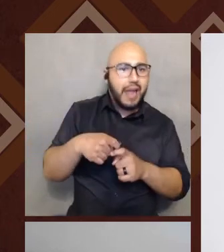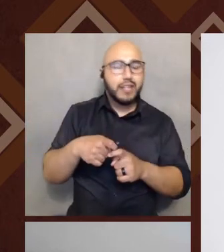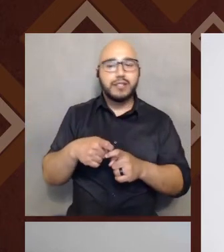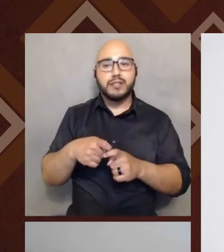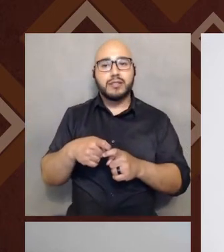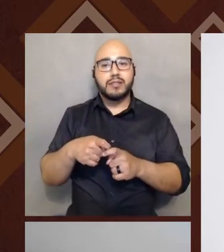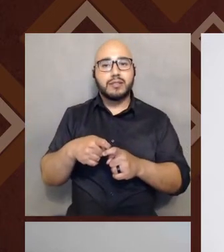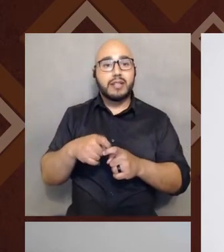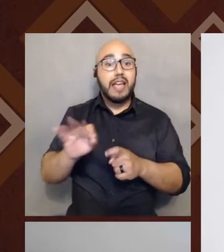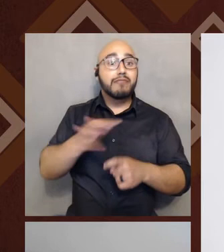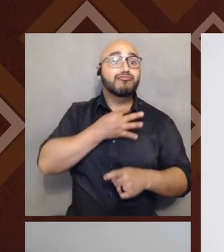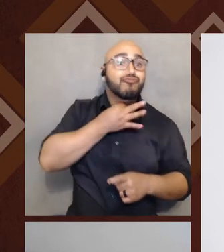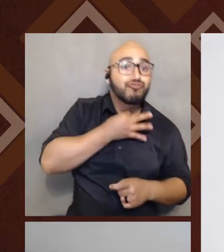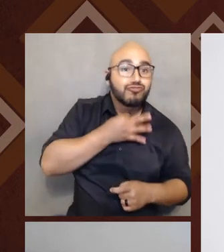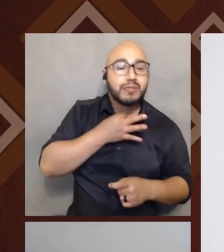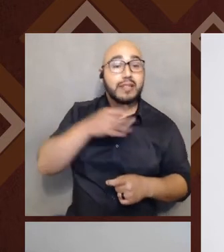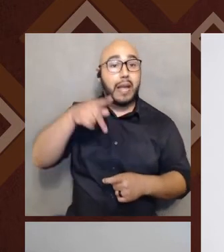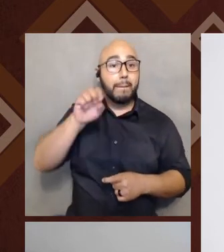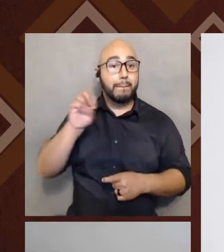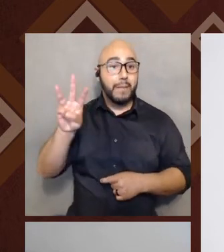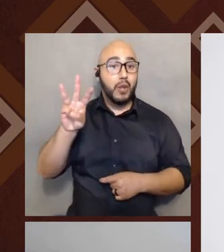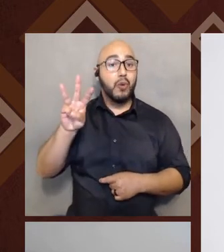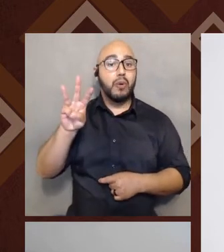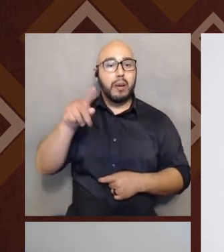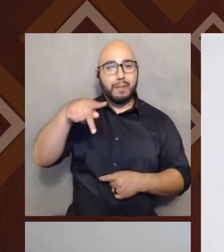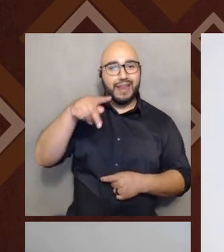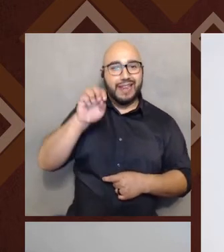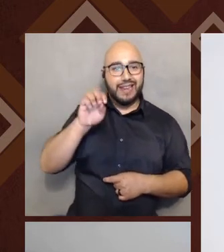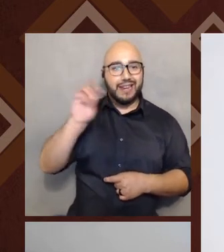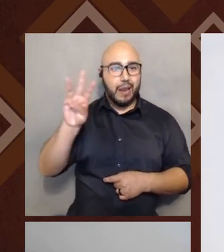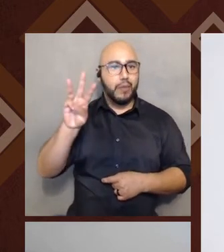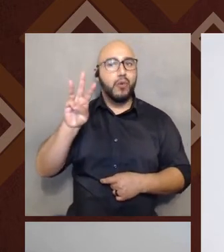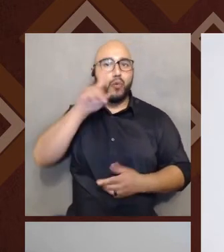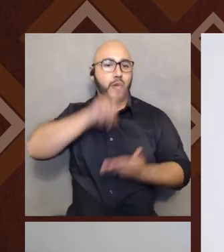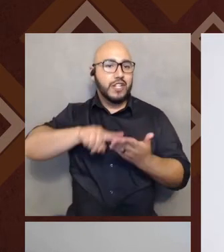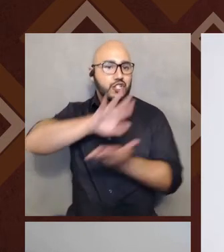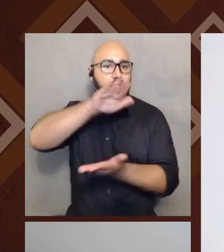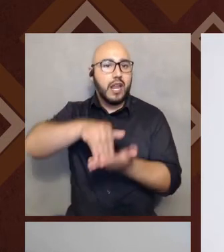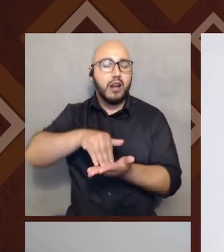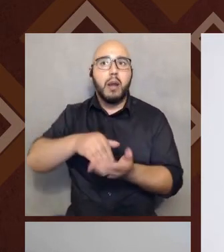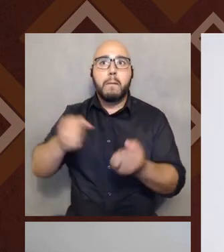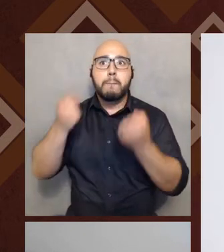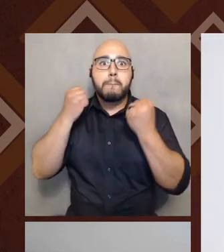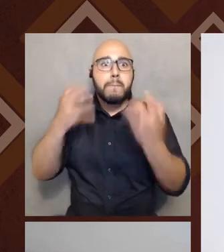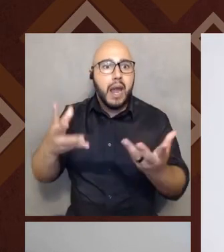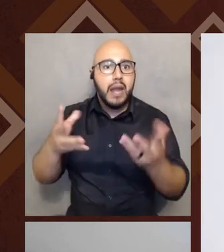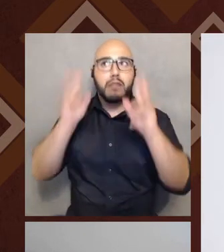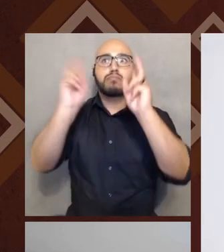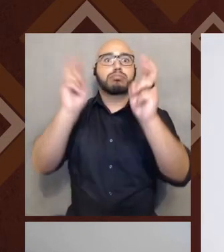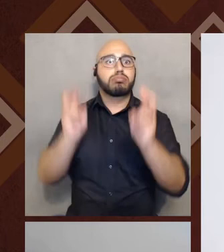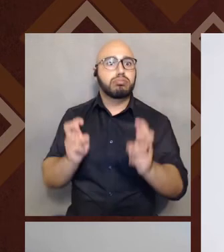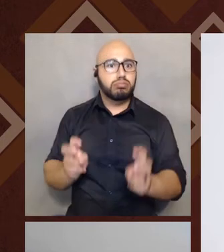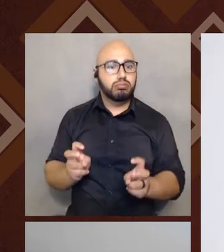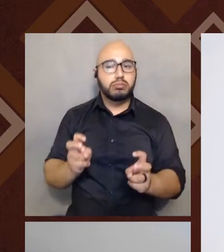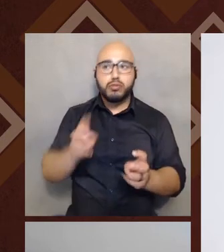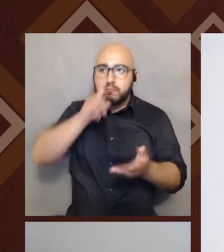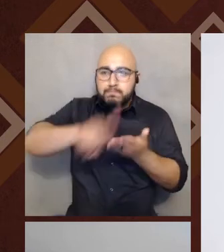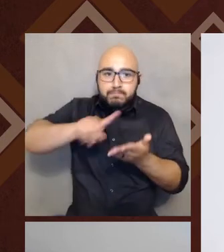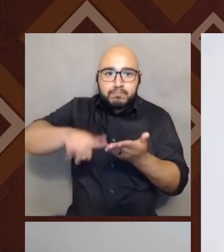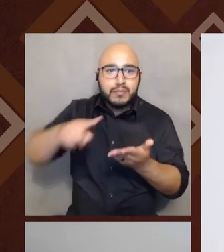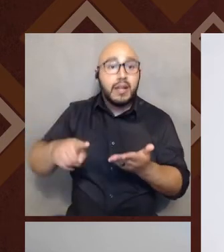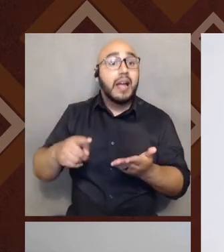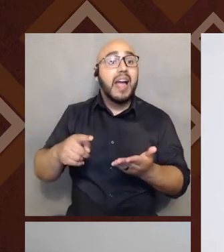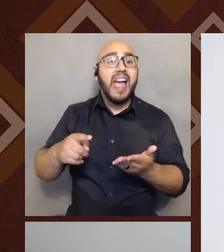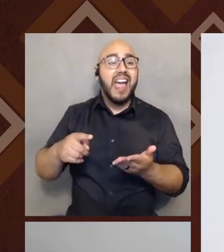And the Pew Pew Research Center has, has so much to offer, right? And so they do this, um, this big report every so